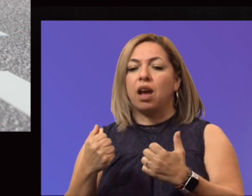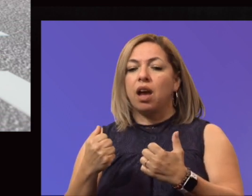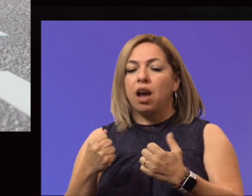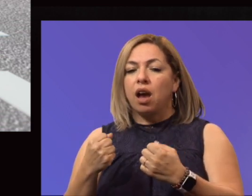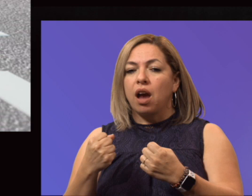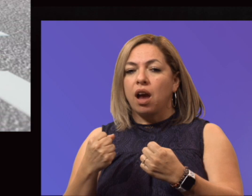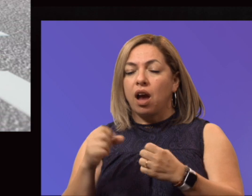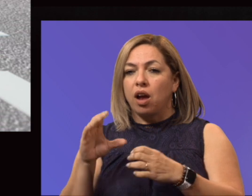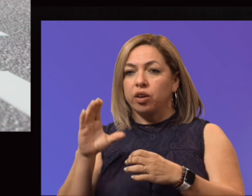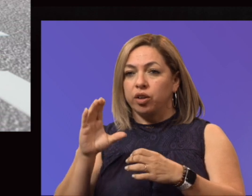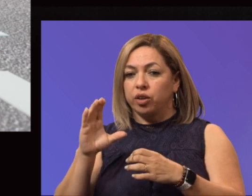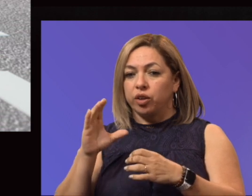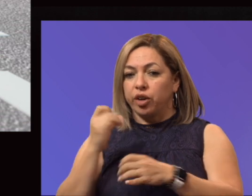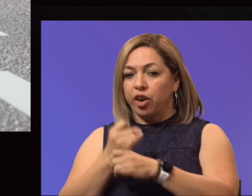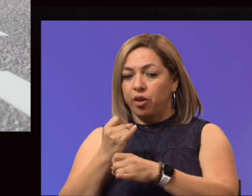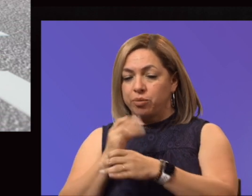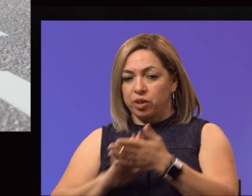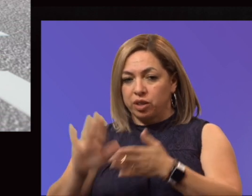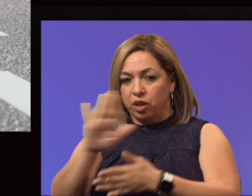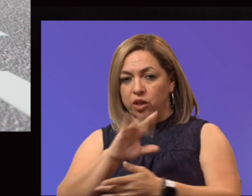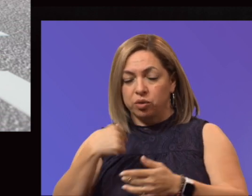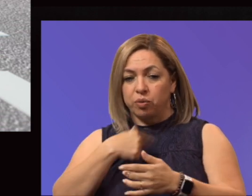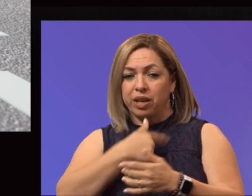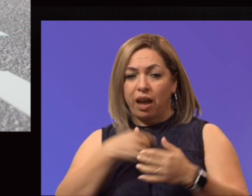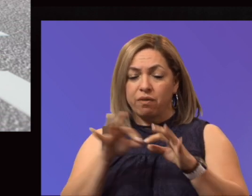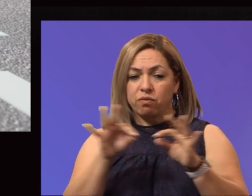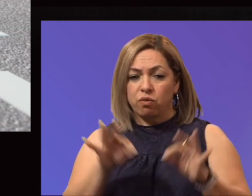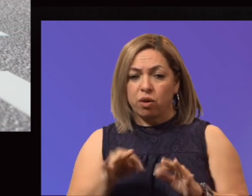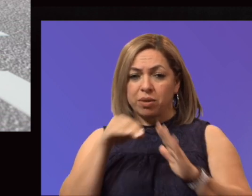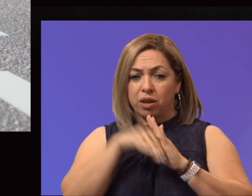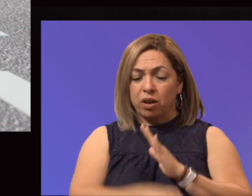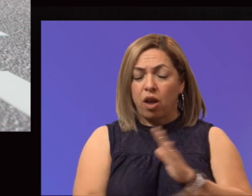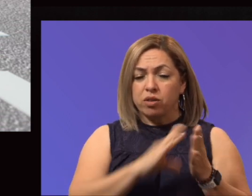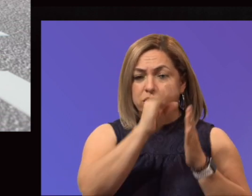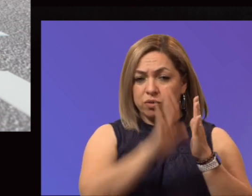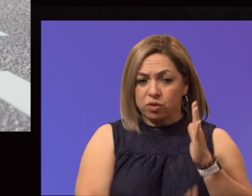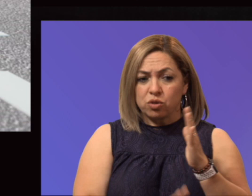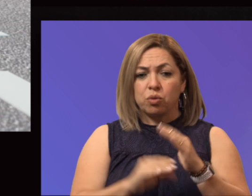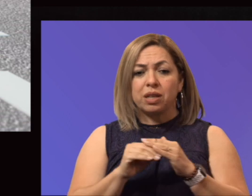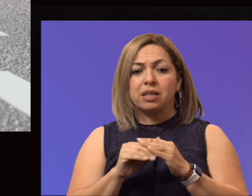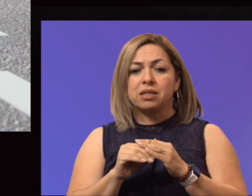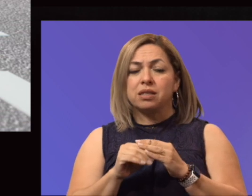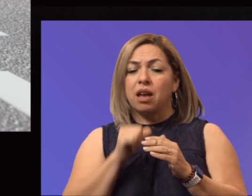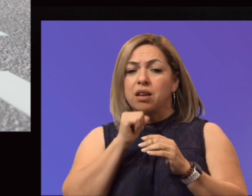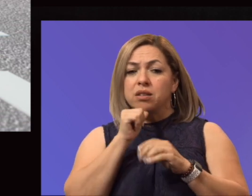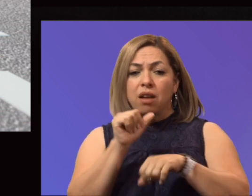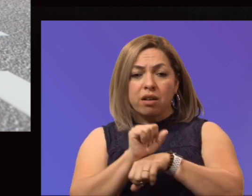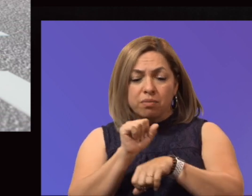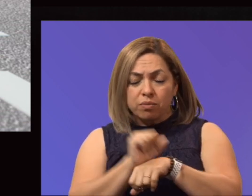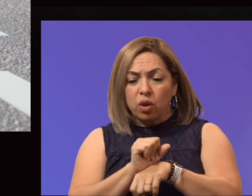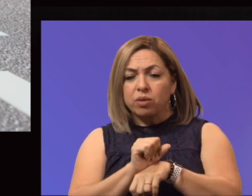the loss of first-time and college students as well as unemployment insurance applications in addition to